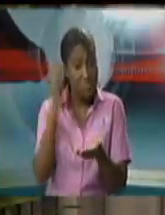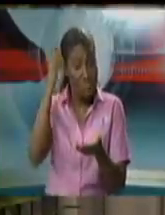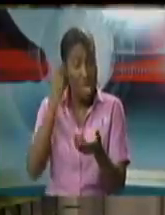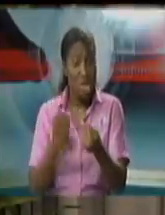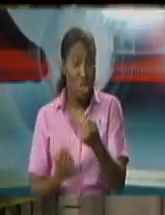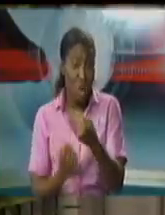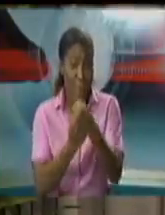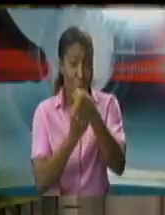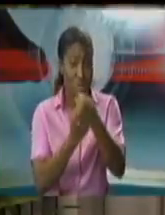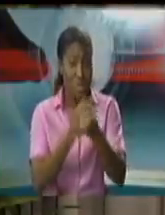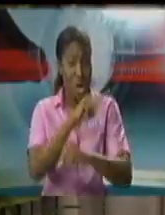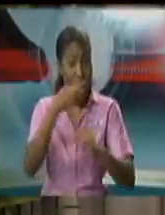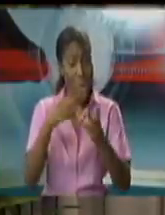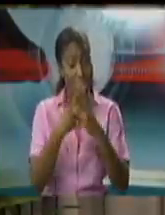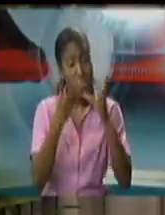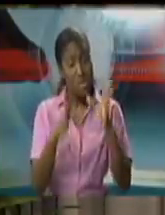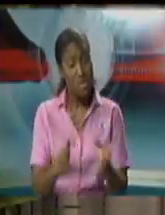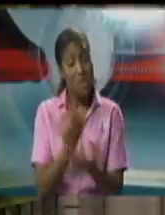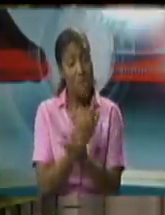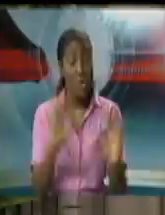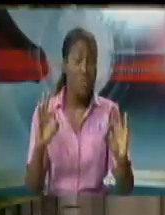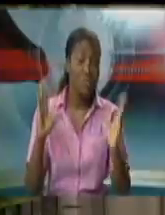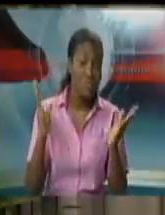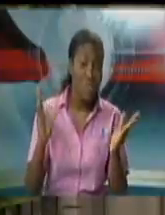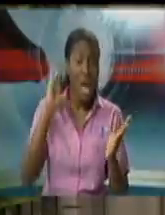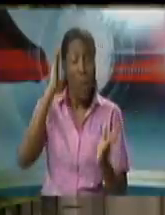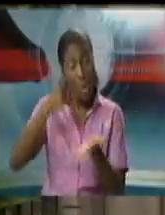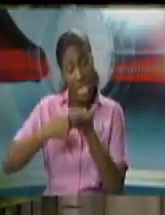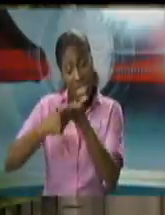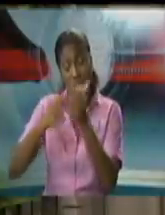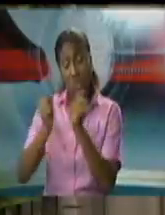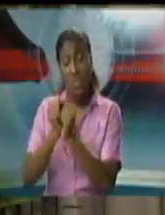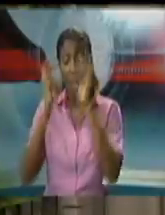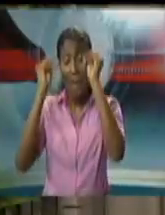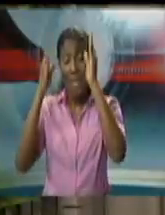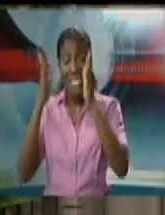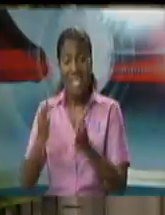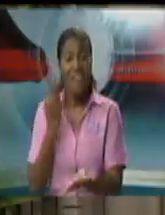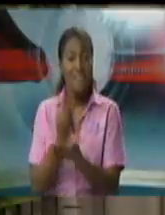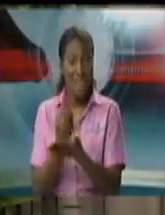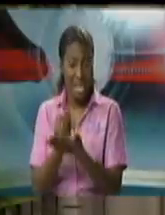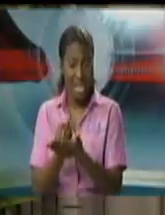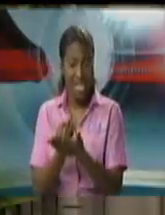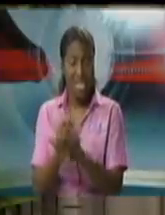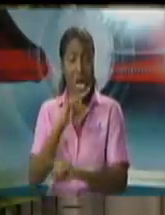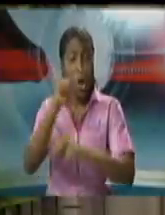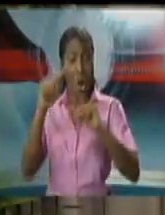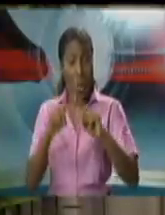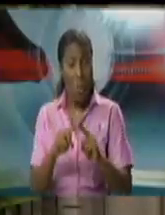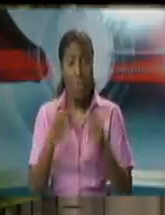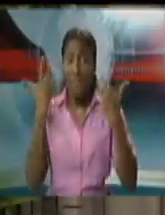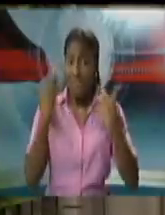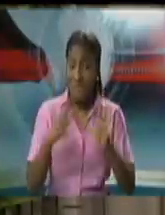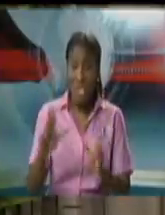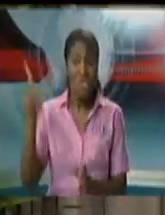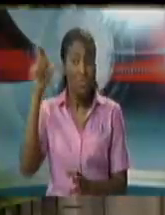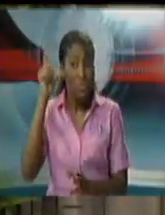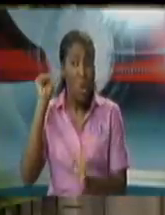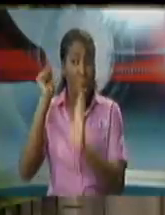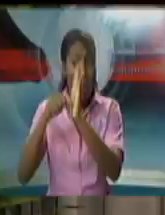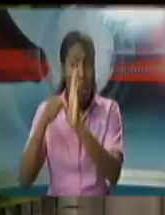but that's the discussion we're going to have with the minister of finance as we get the clarity from the courts and the clarity from the mercy committee